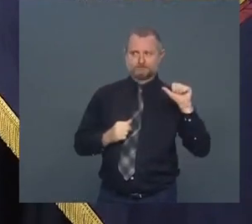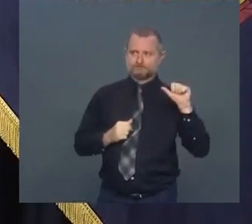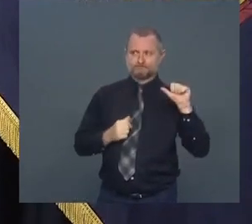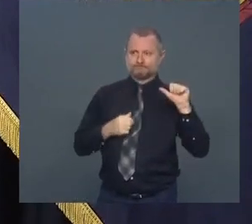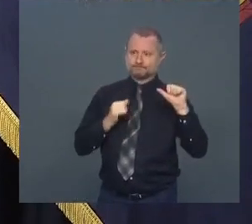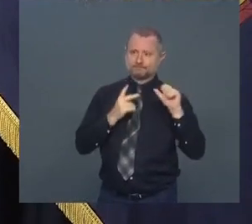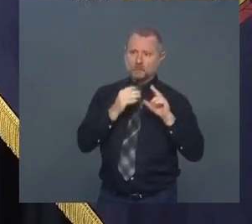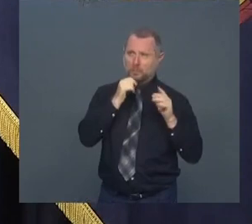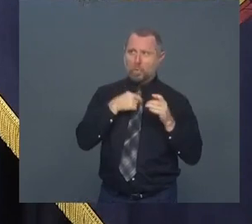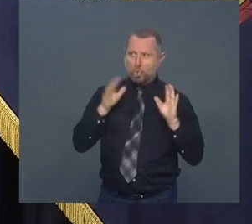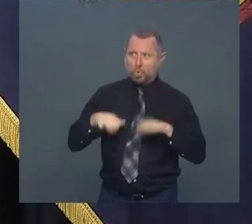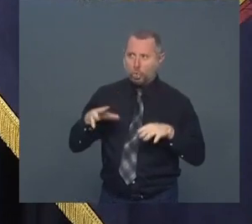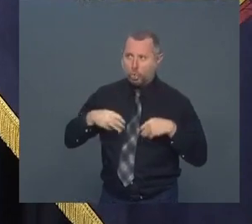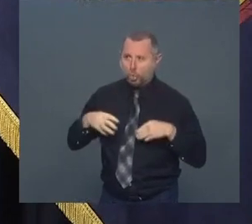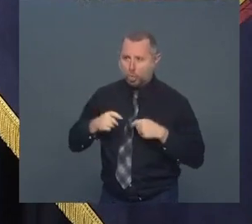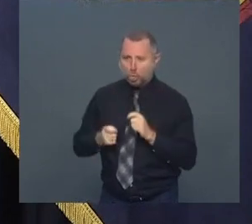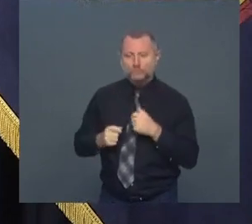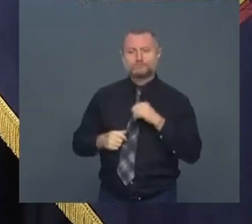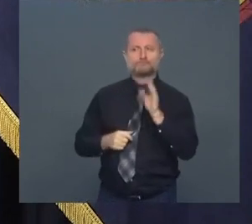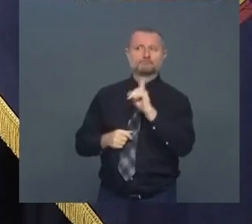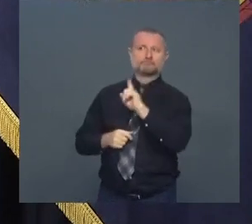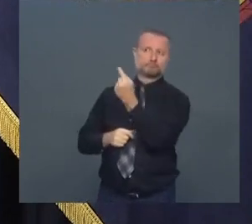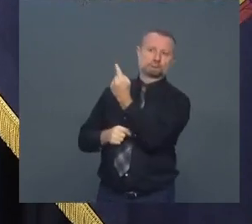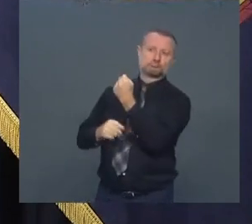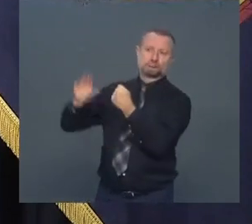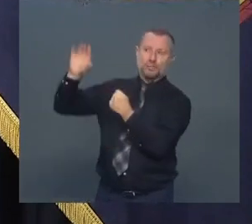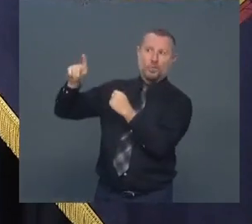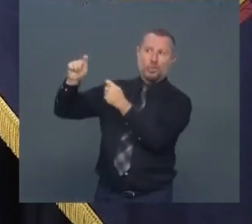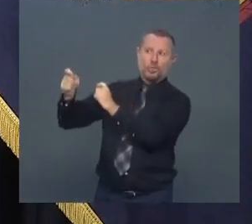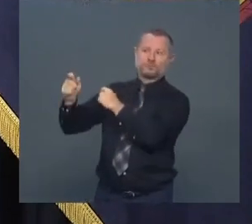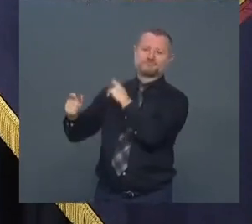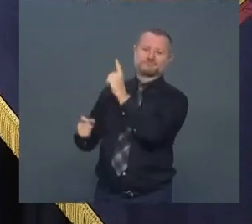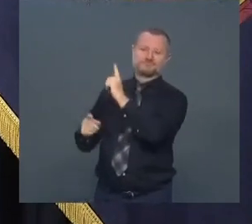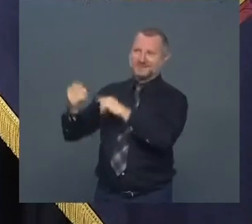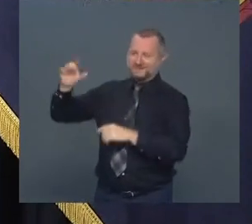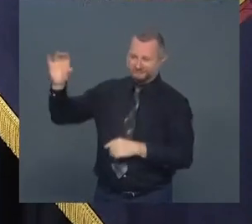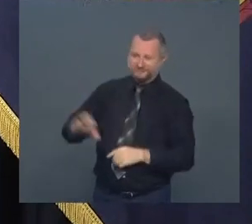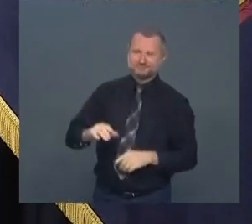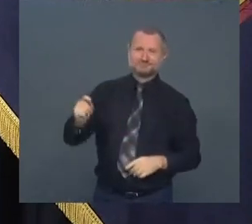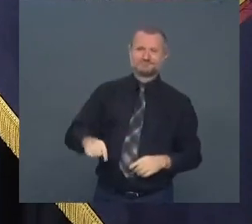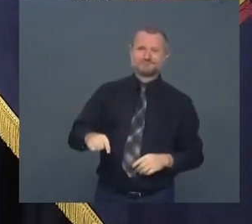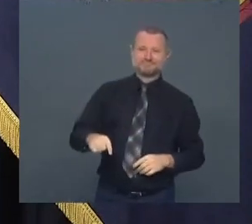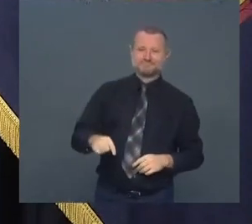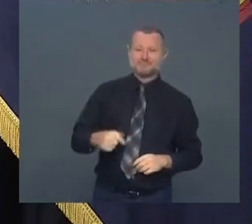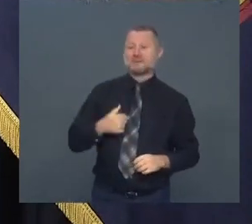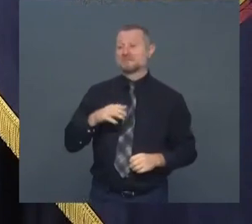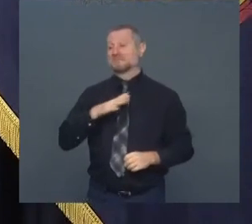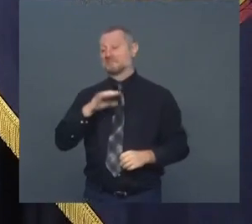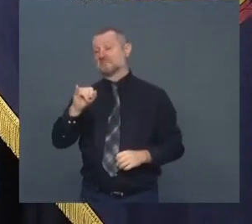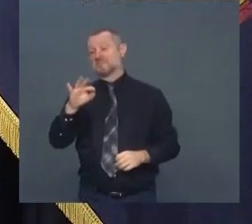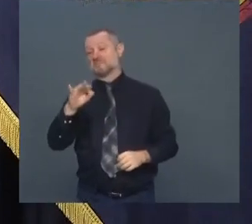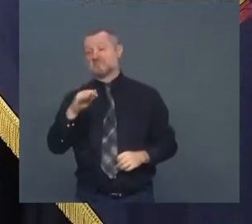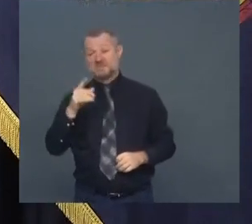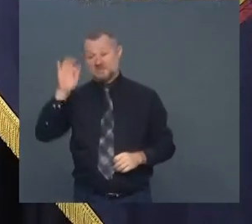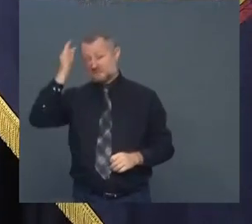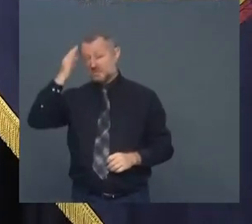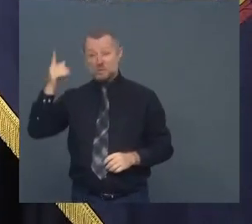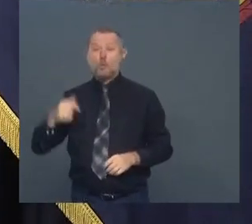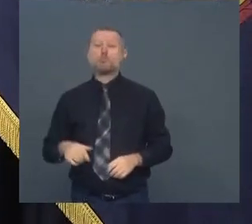government does its job and gives us funding. Okay, let's say the federal government doesn't do that.